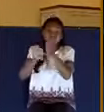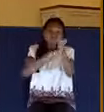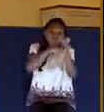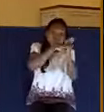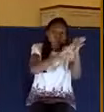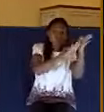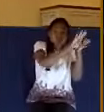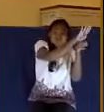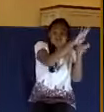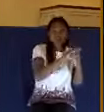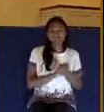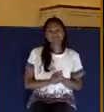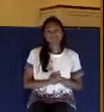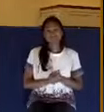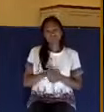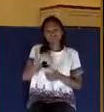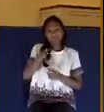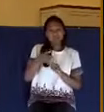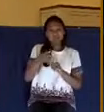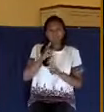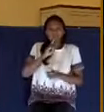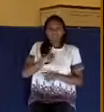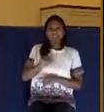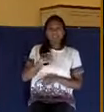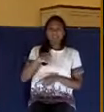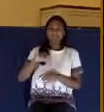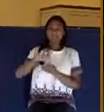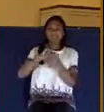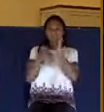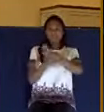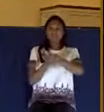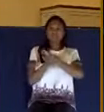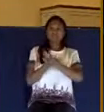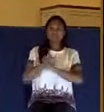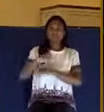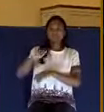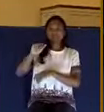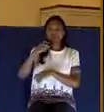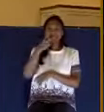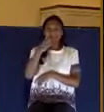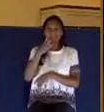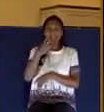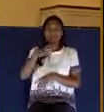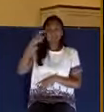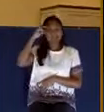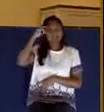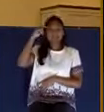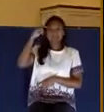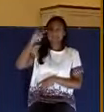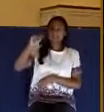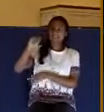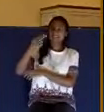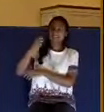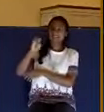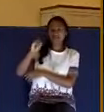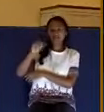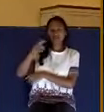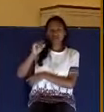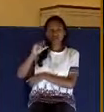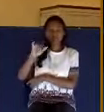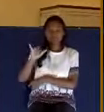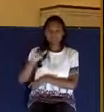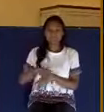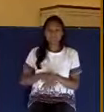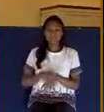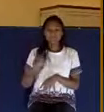philosophy to begin with. As Christians, we have to recognize where racism originated. As Christians, we must call